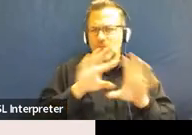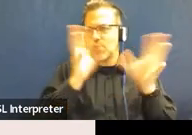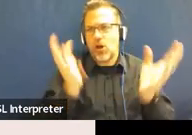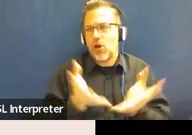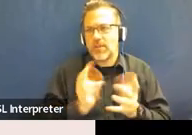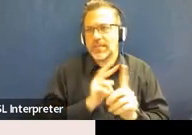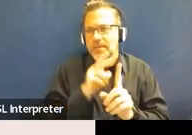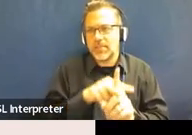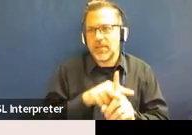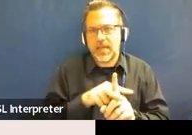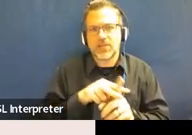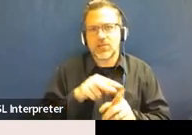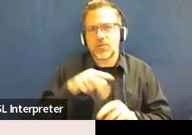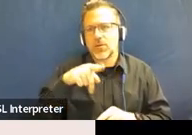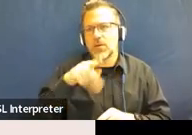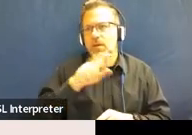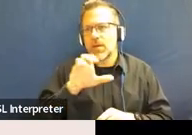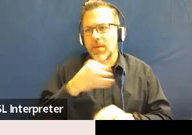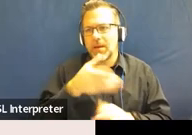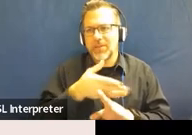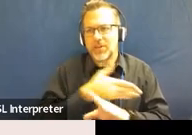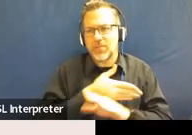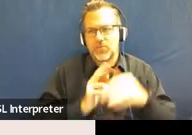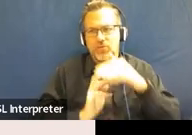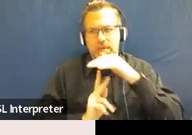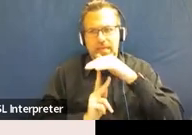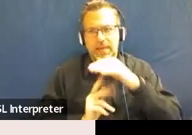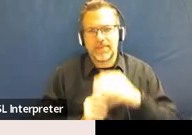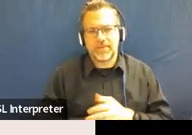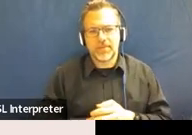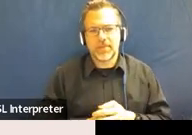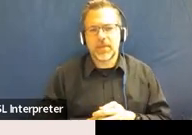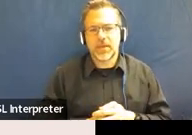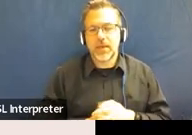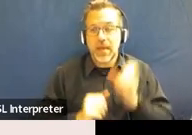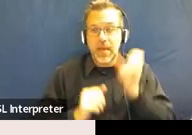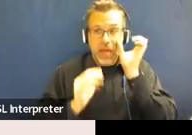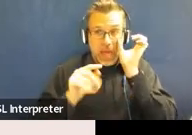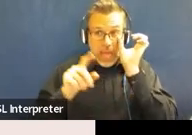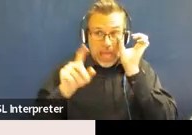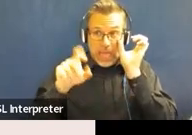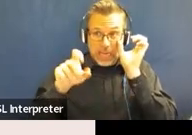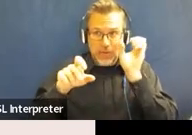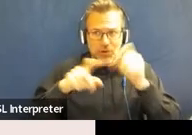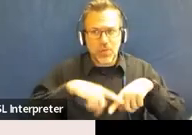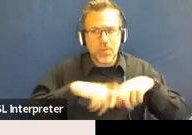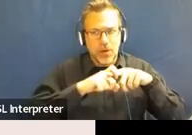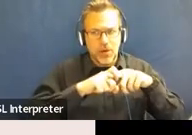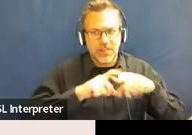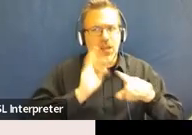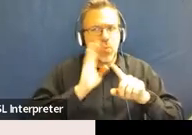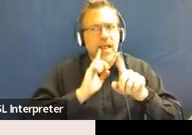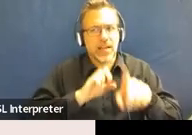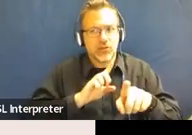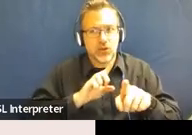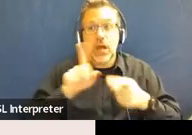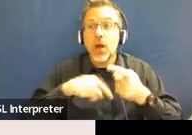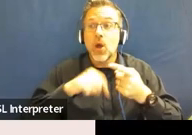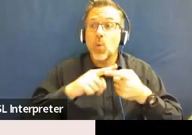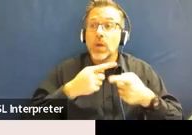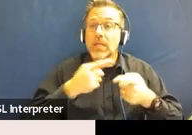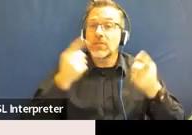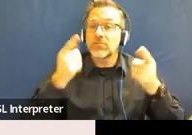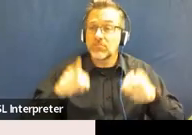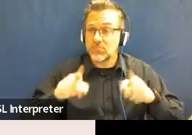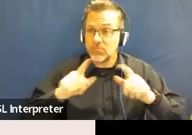public pre-K. Okay. So I'm going to have to pause on that one and get back to you. But what we'll do is when we send out